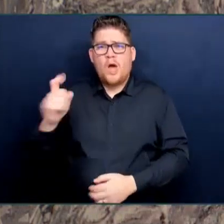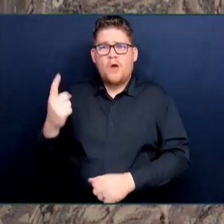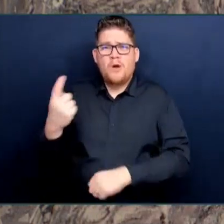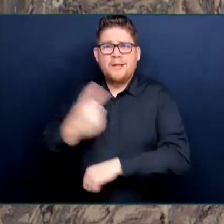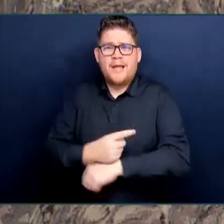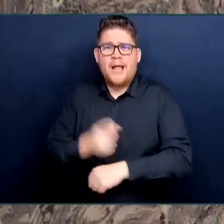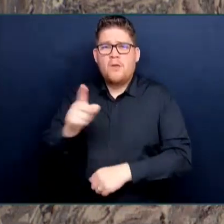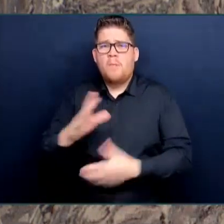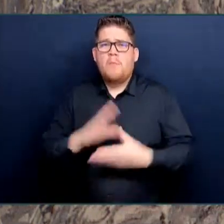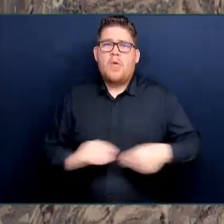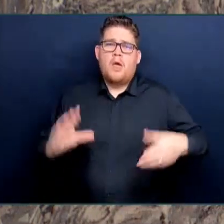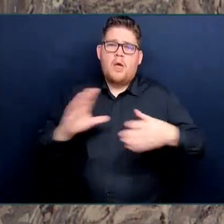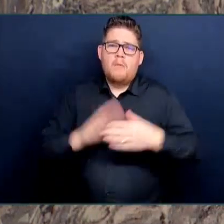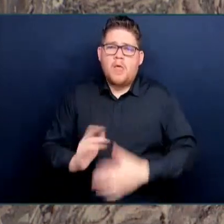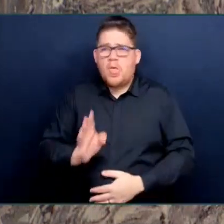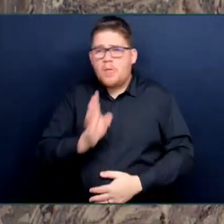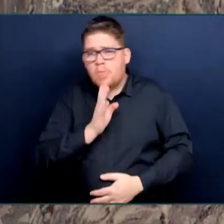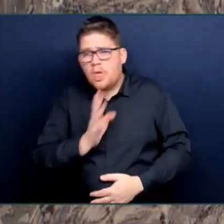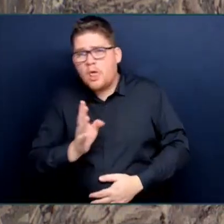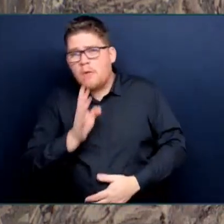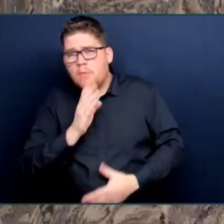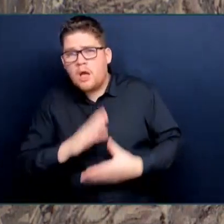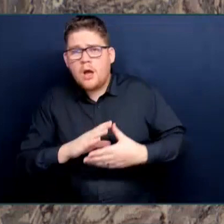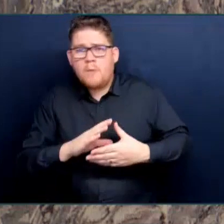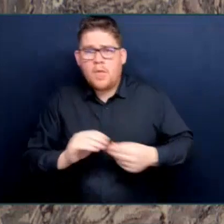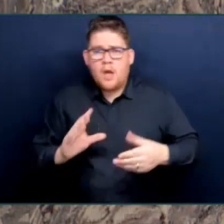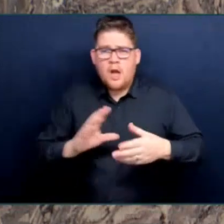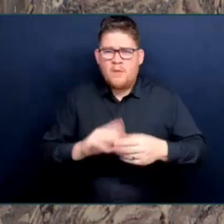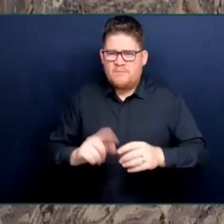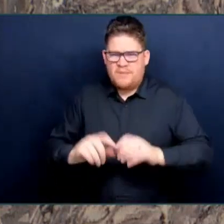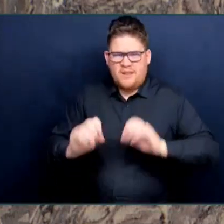Now, to the Premier,